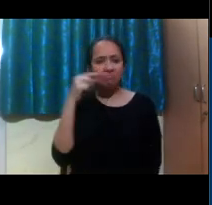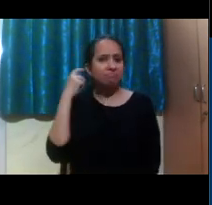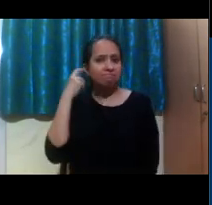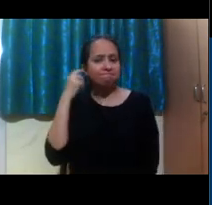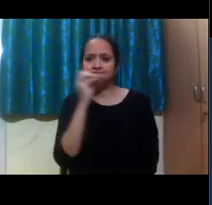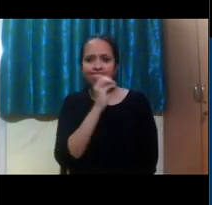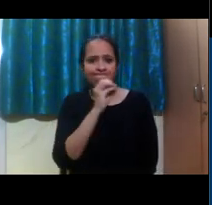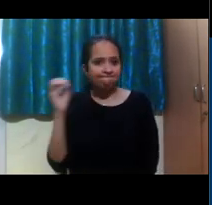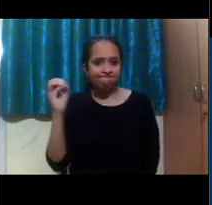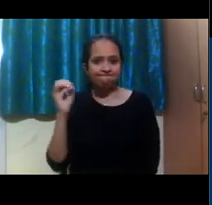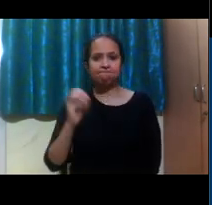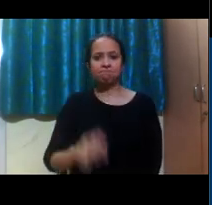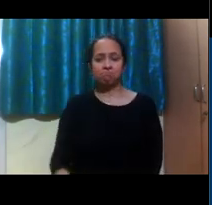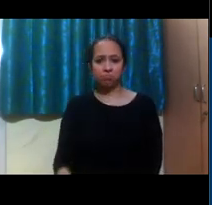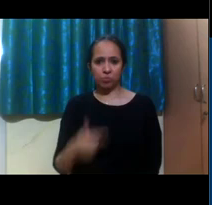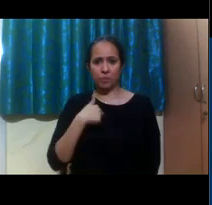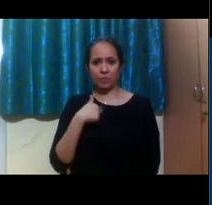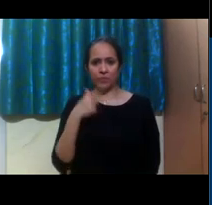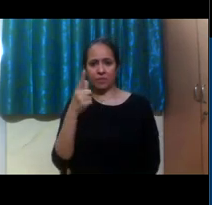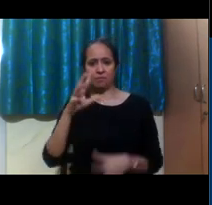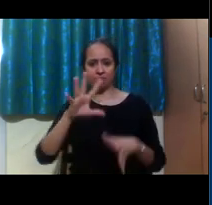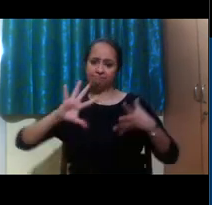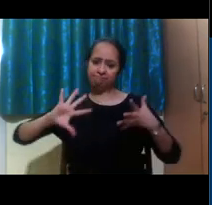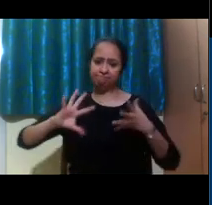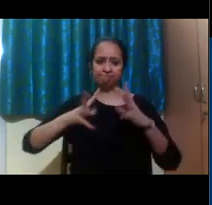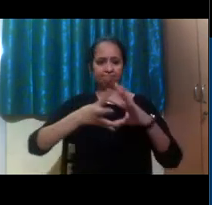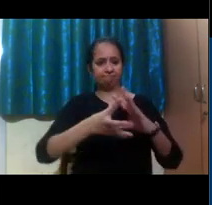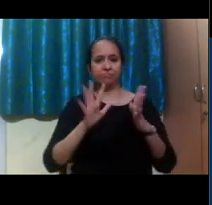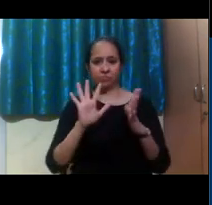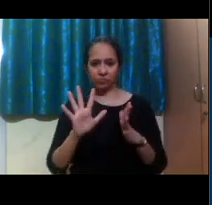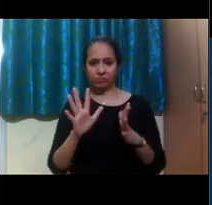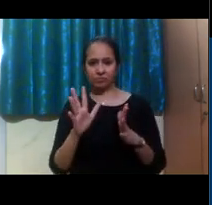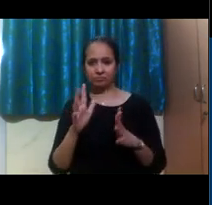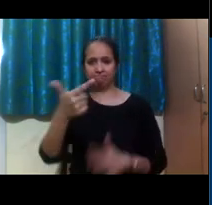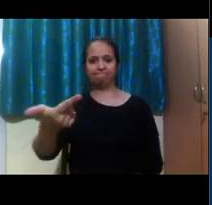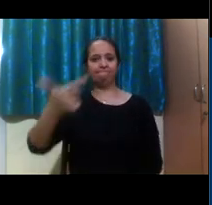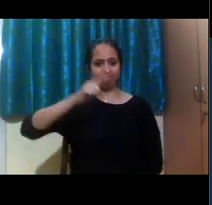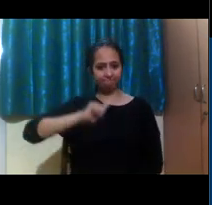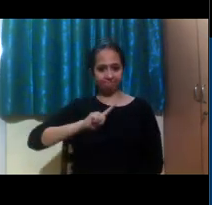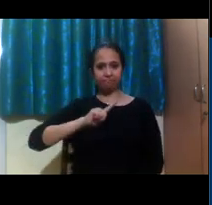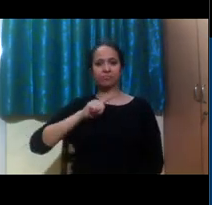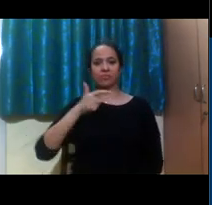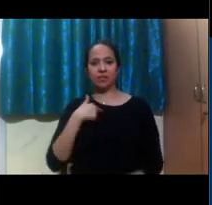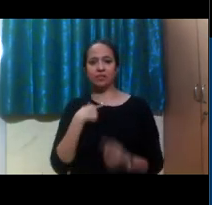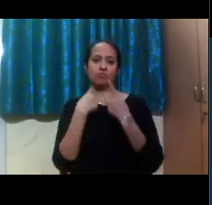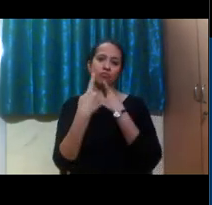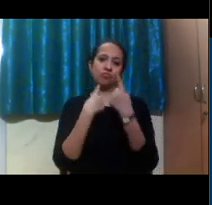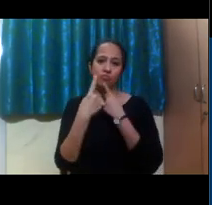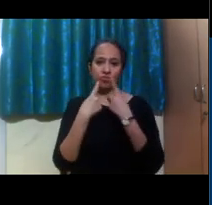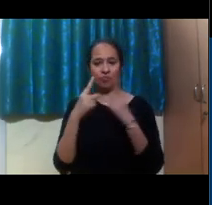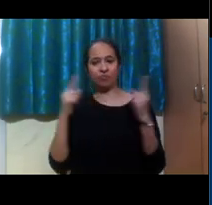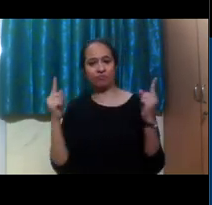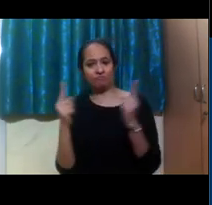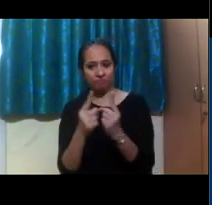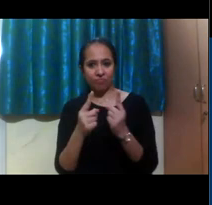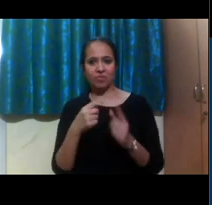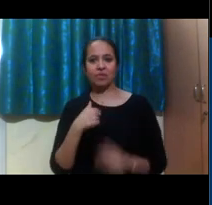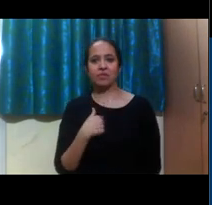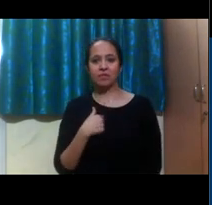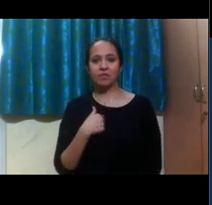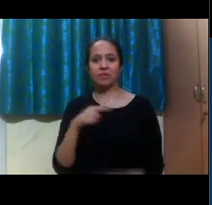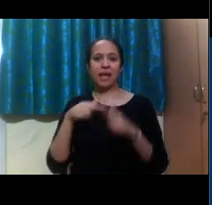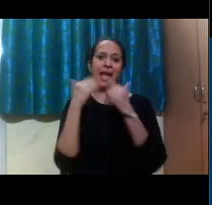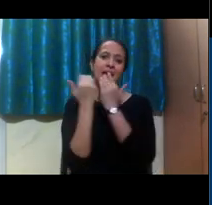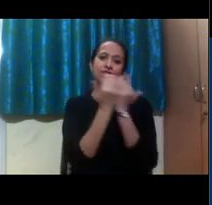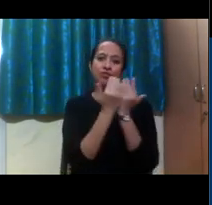Um, so I'll just, um, you know, take over and talk a little bit, um, about, uh, Education